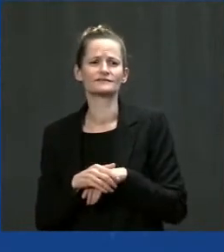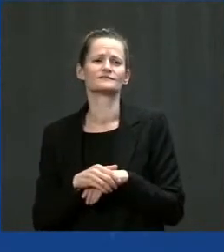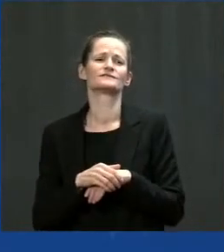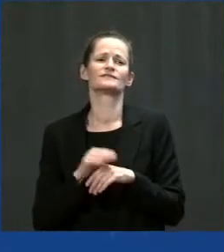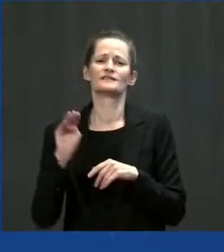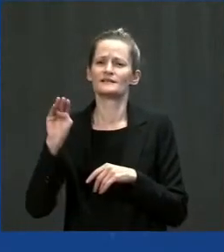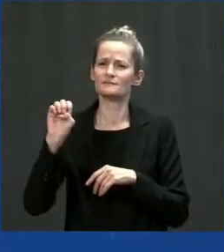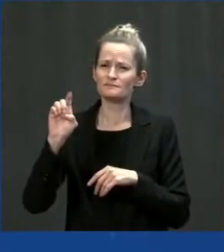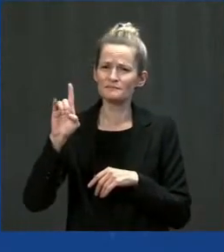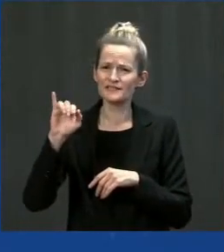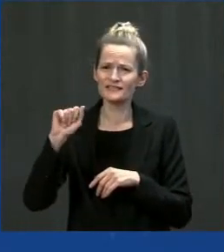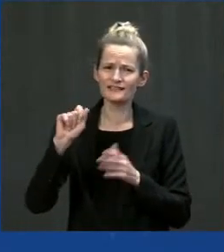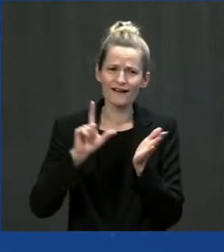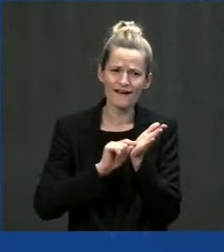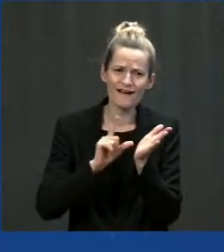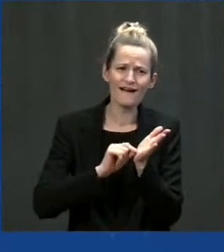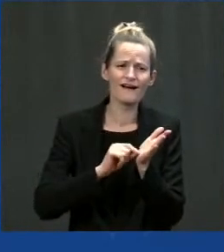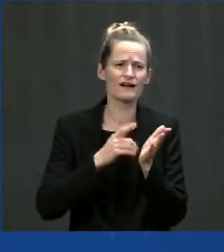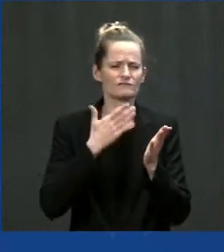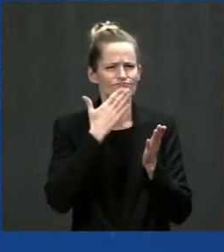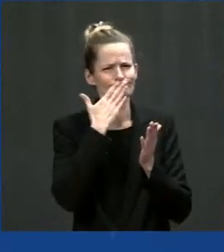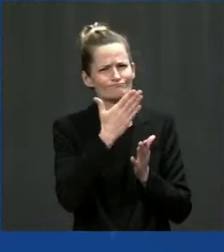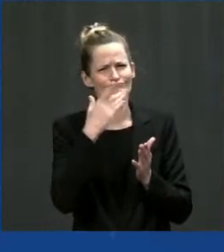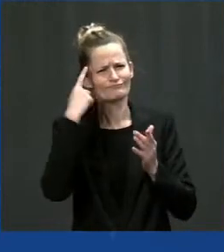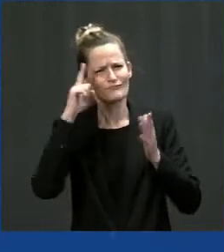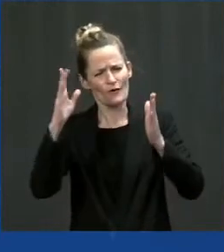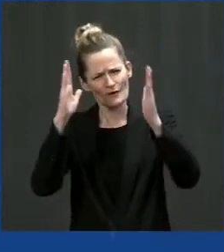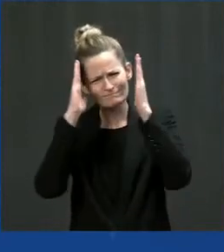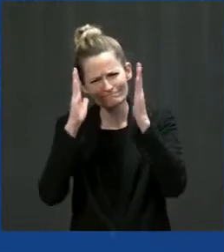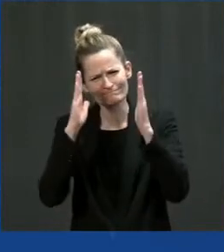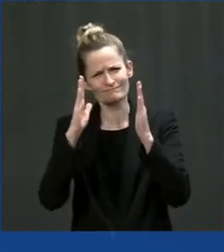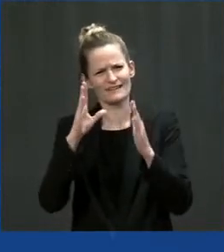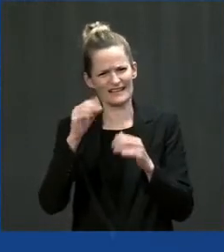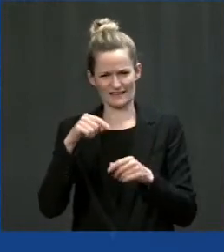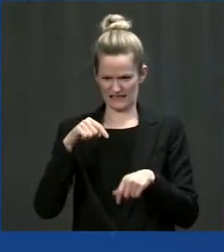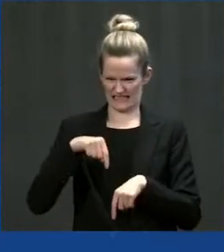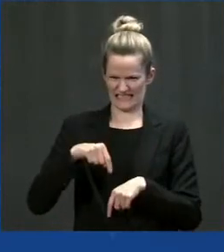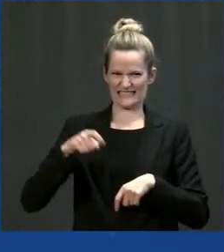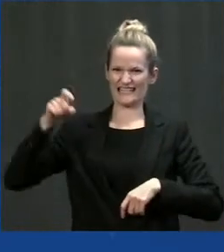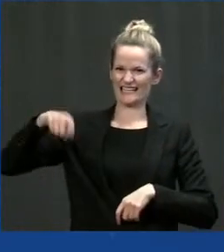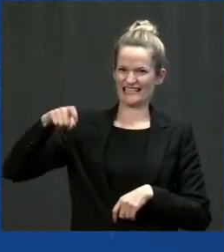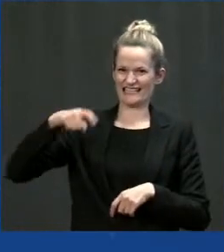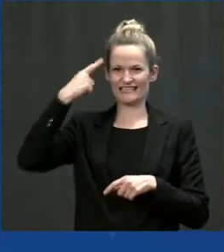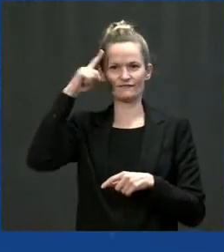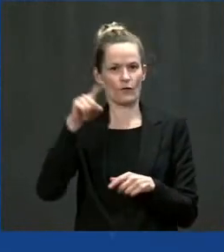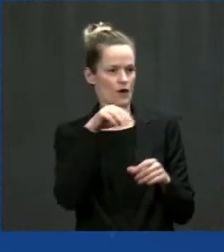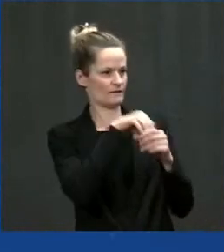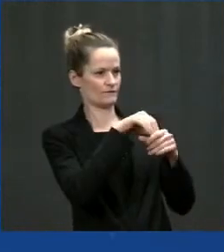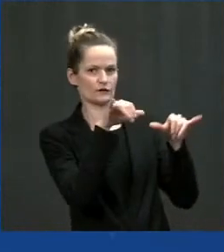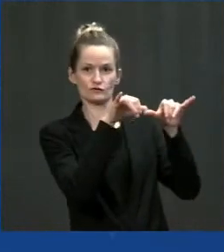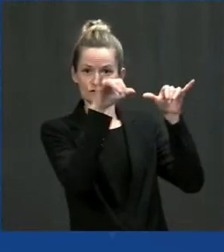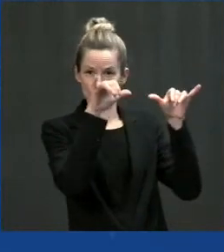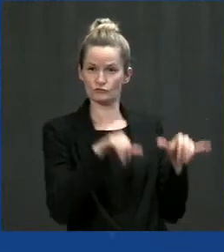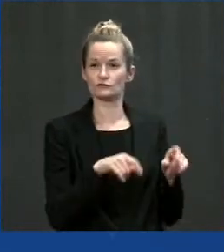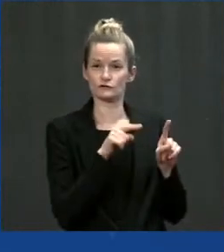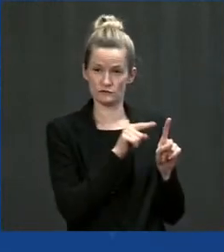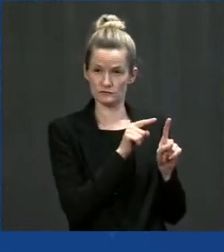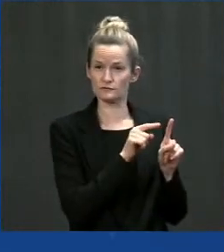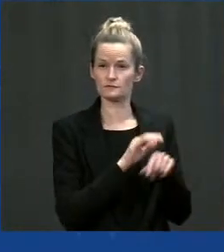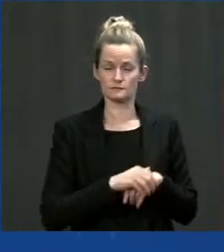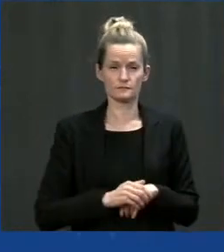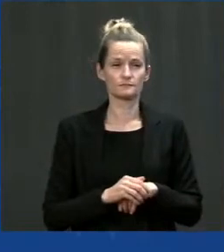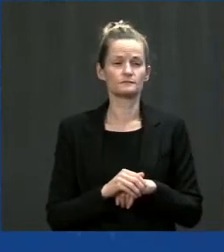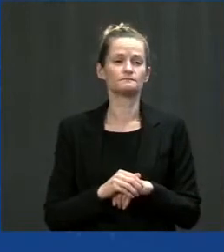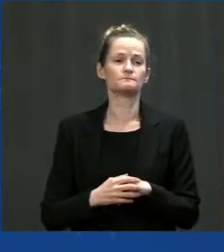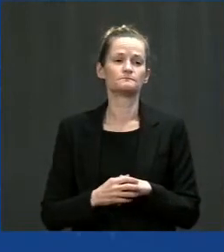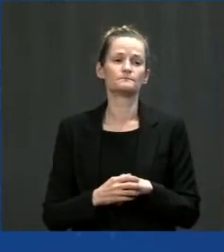these investments in our nation's infrastructure. As mayors, governors, tribal and county leaders, state and local officials, at every